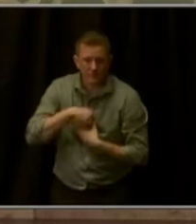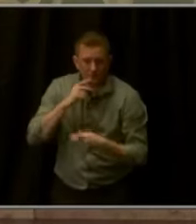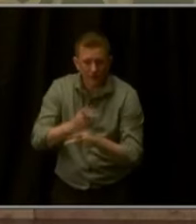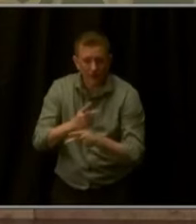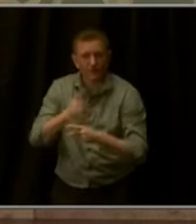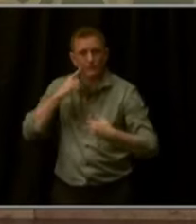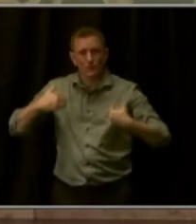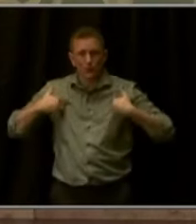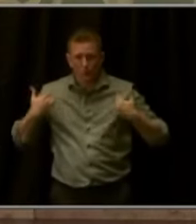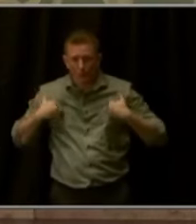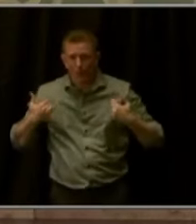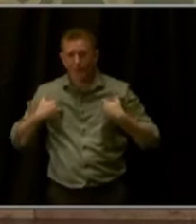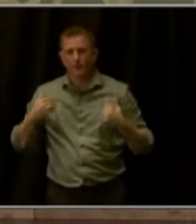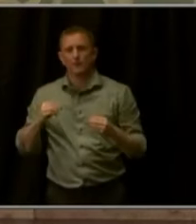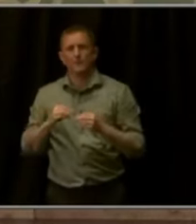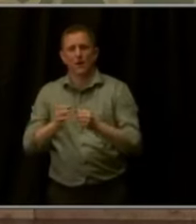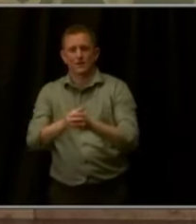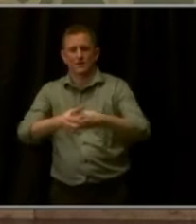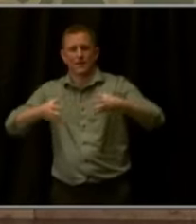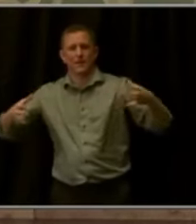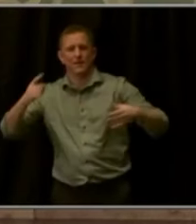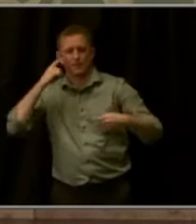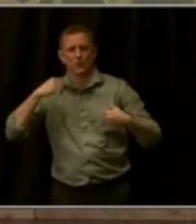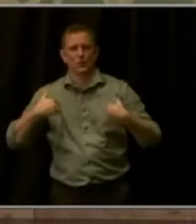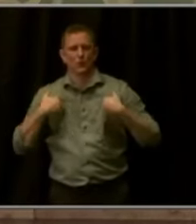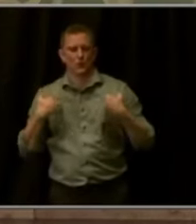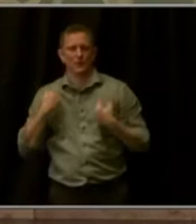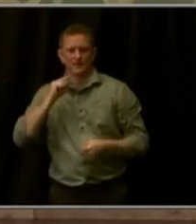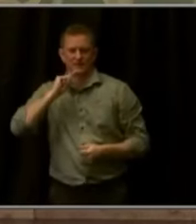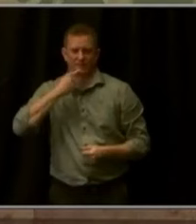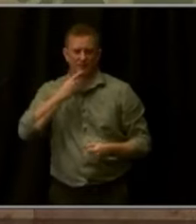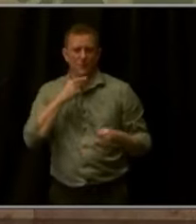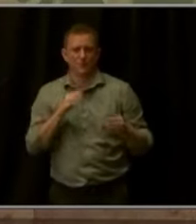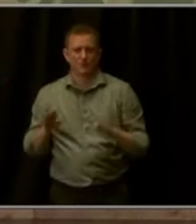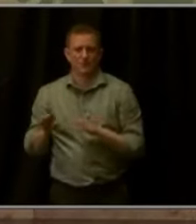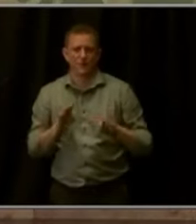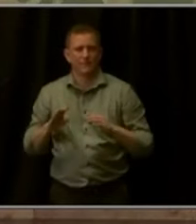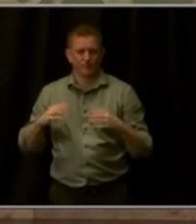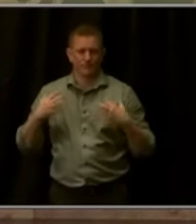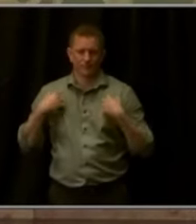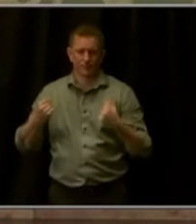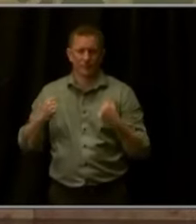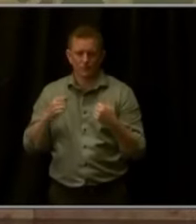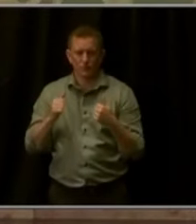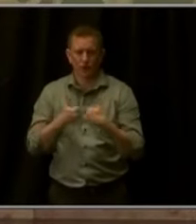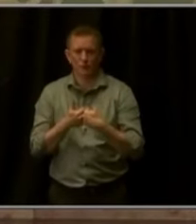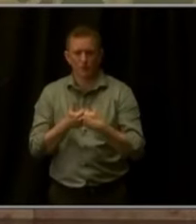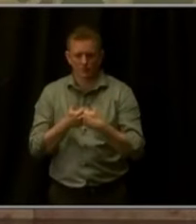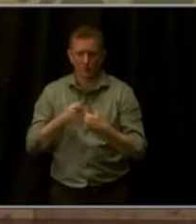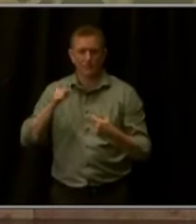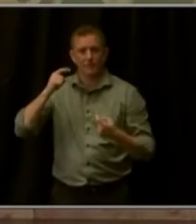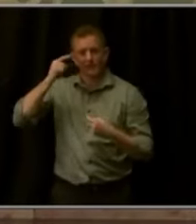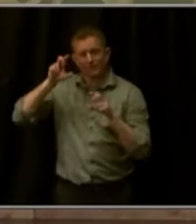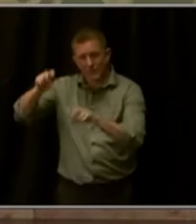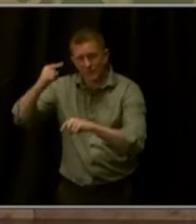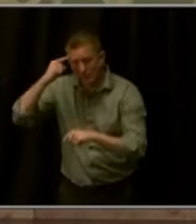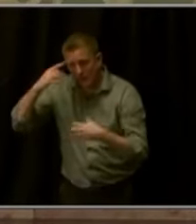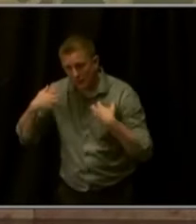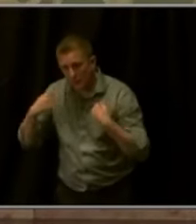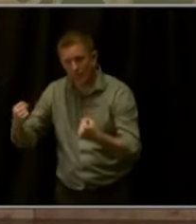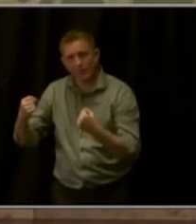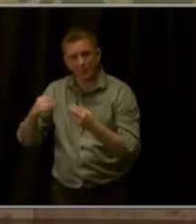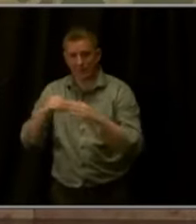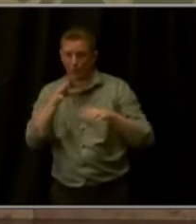youth facing acute and severe behavioral health challenges, investments in mental health support for our rural and agricultural